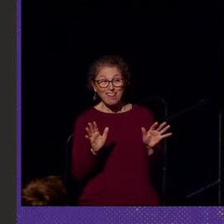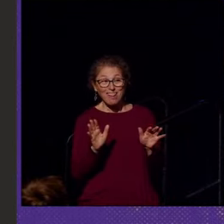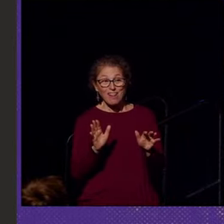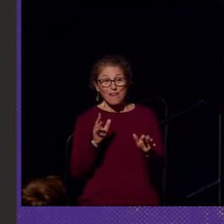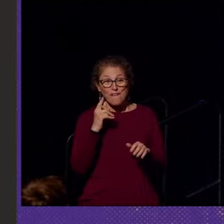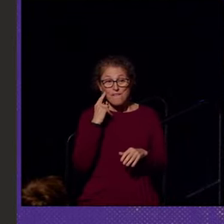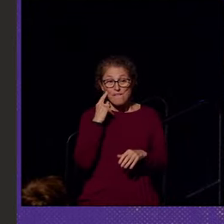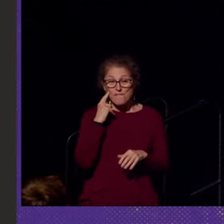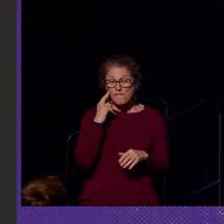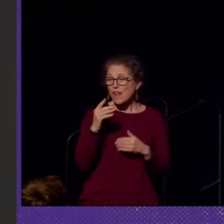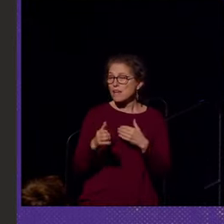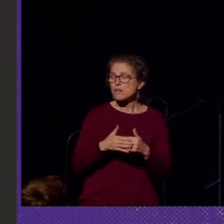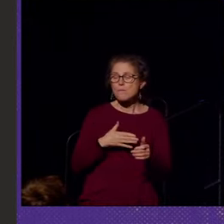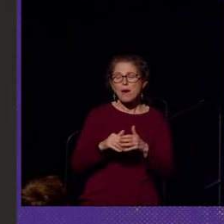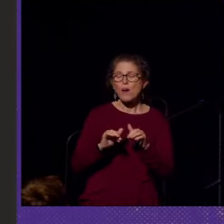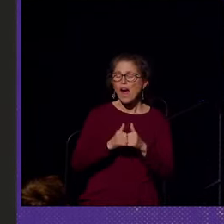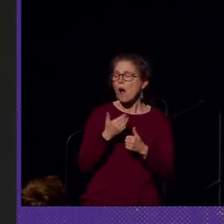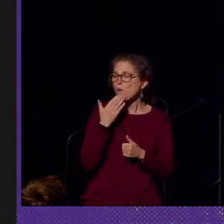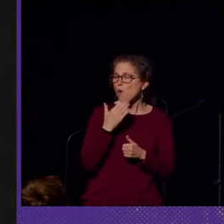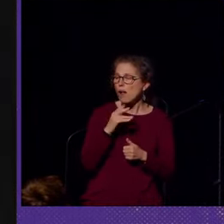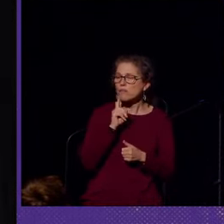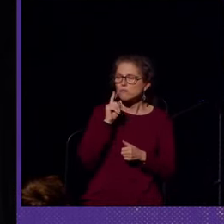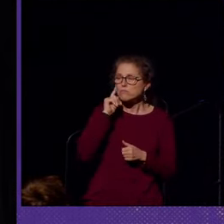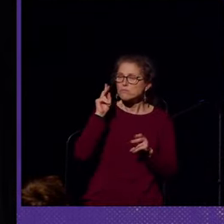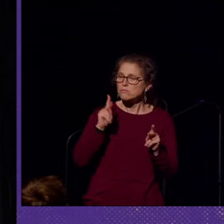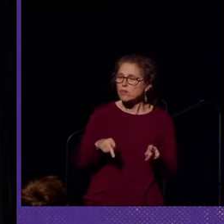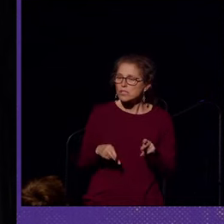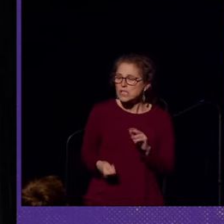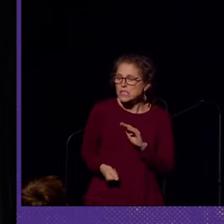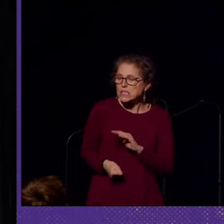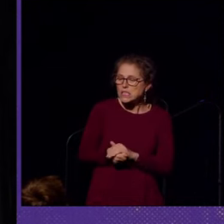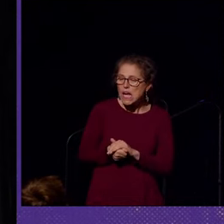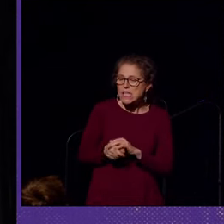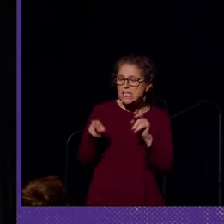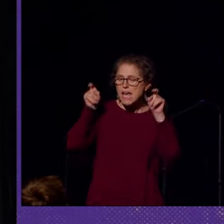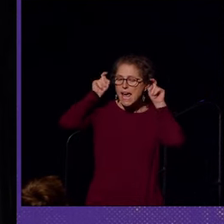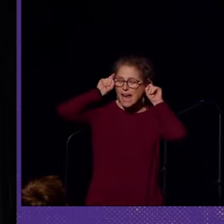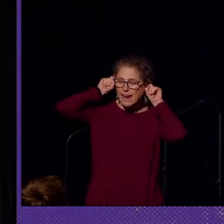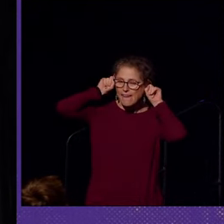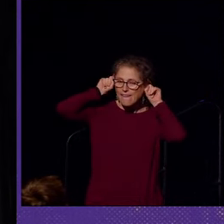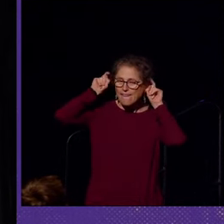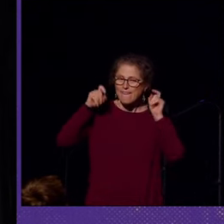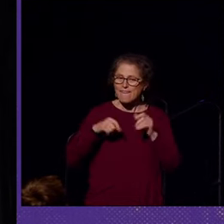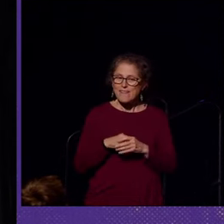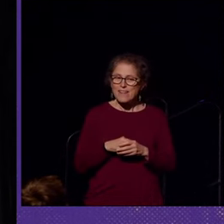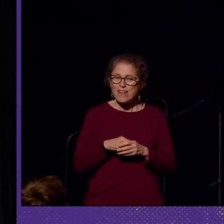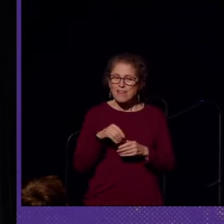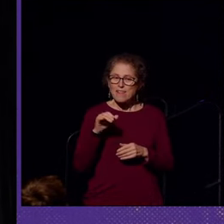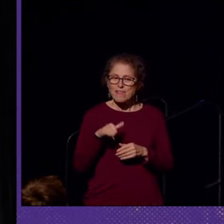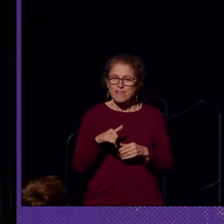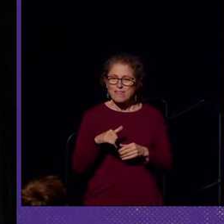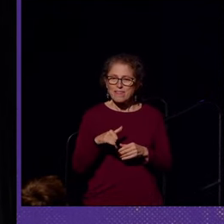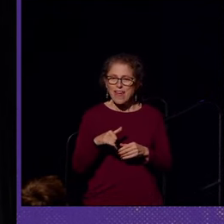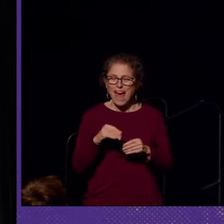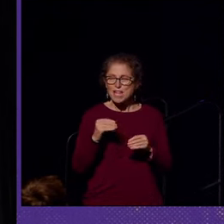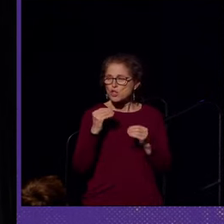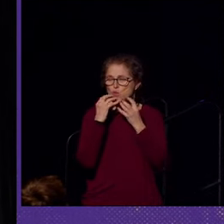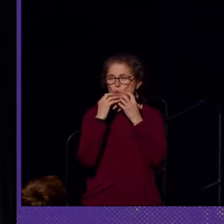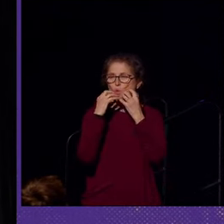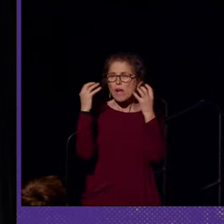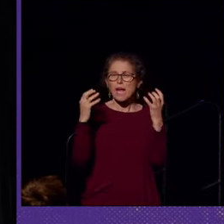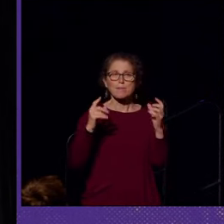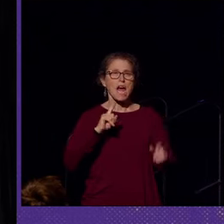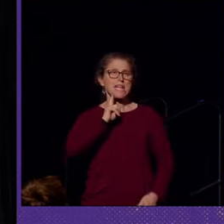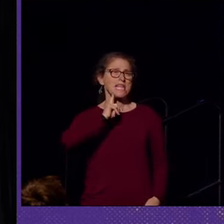for no matter how well a deaf person concealed the aid with crafty fashioning, that strained deaf face, the